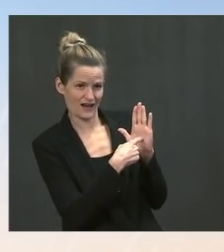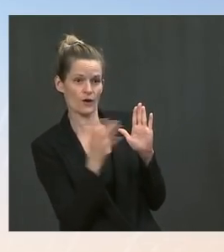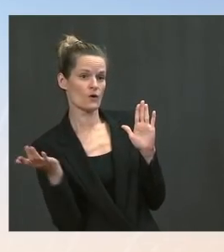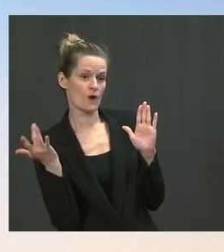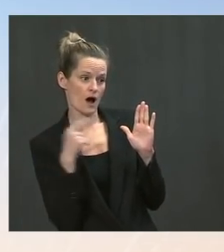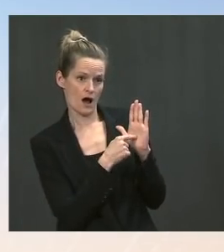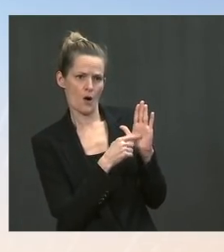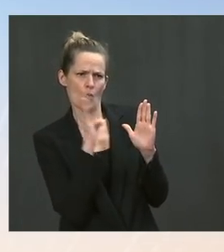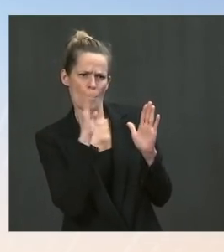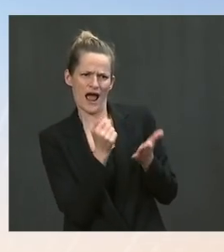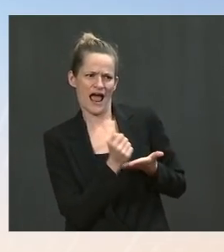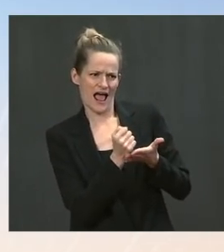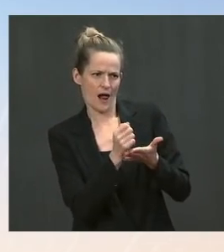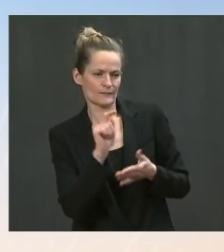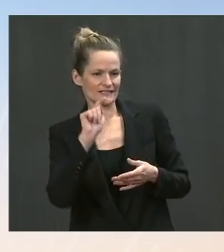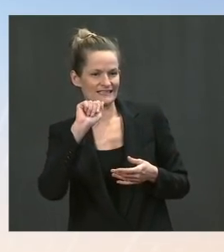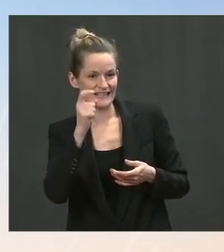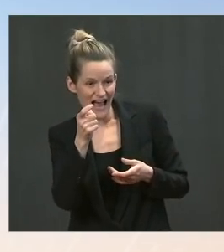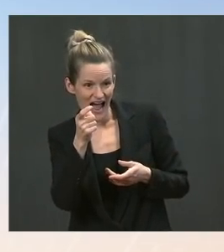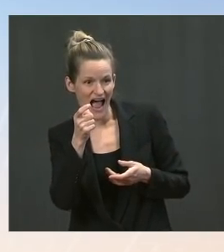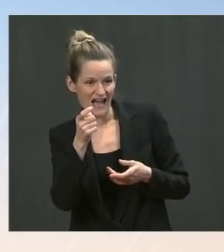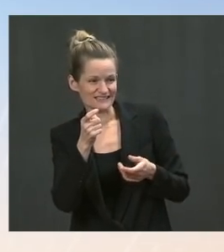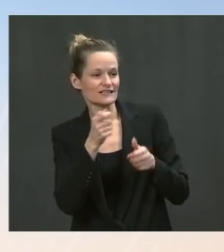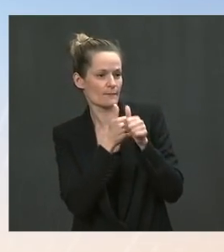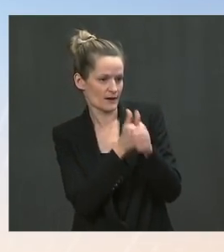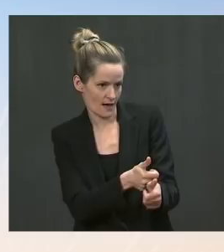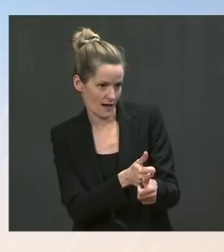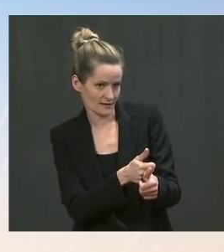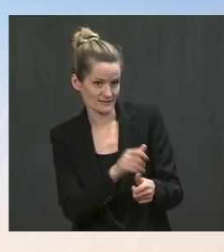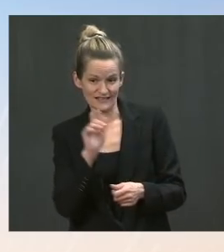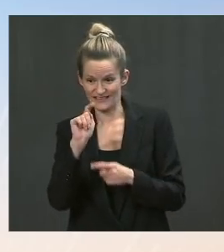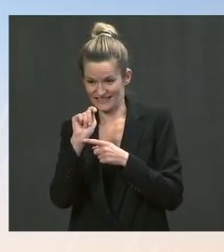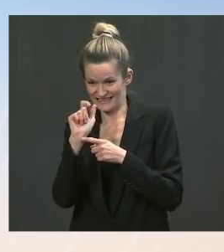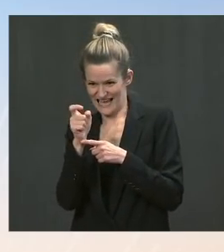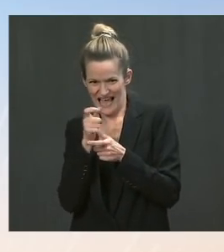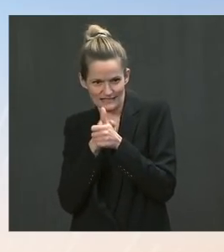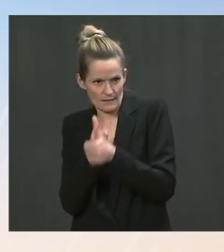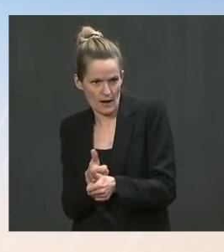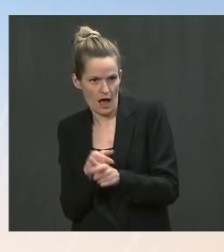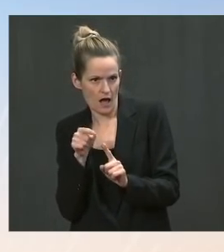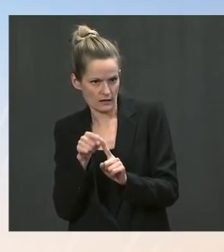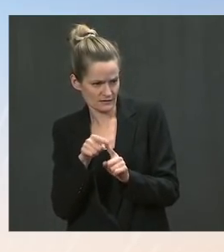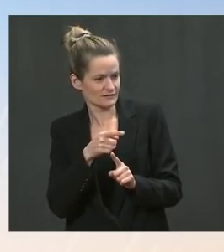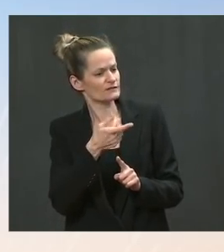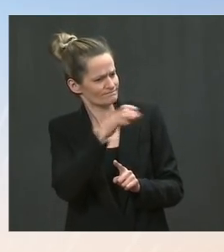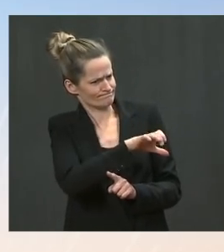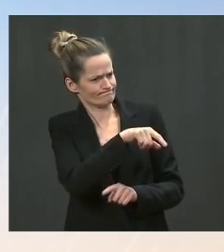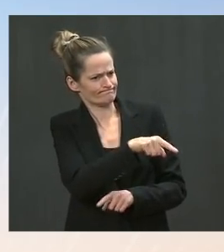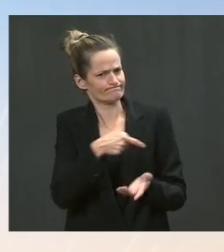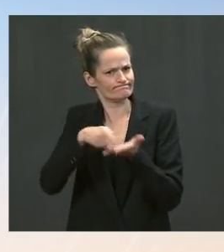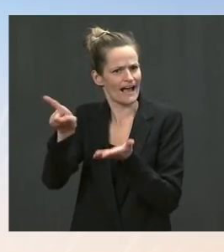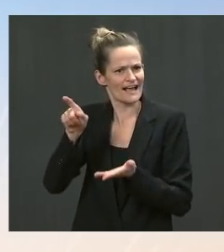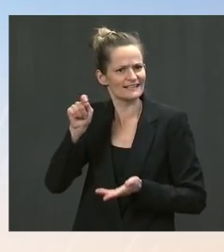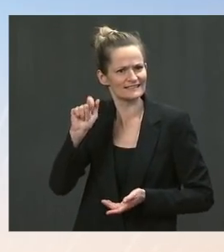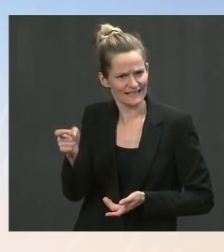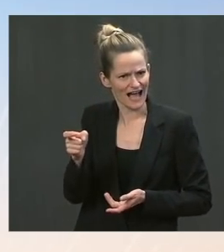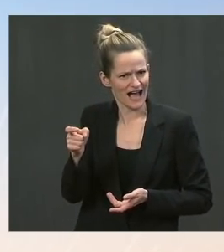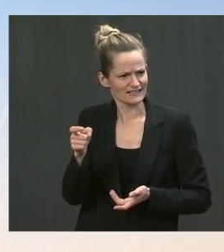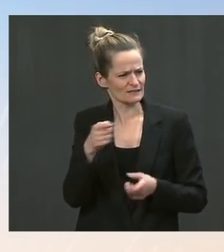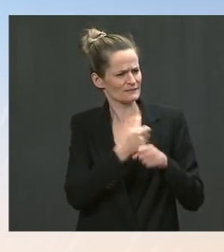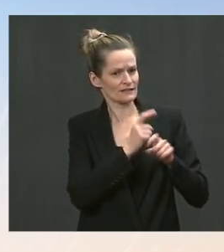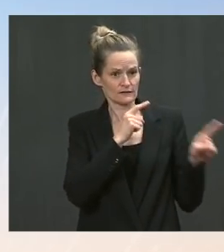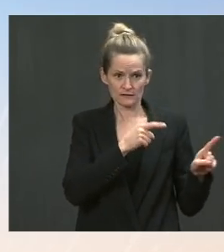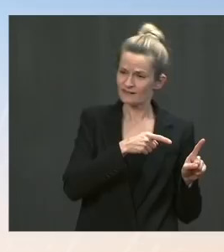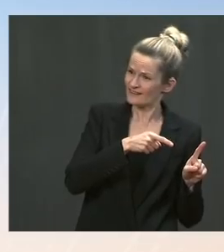area of finance and ensure that high income taxpayers are contributing what they owe under the law, which is part of our objective. We are also